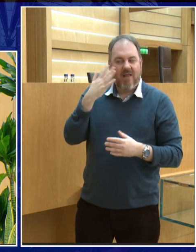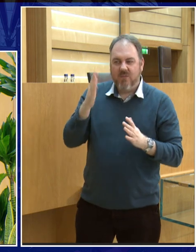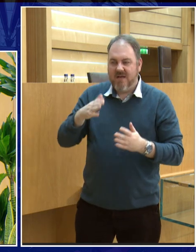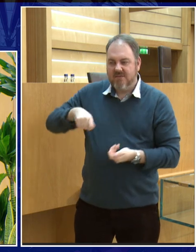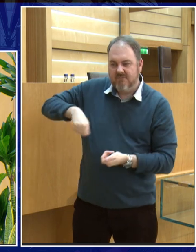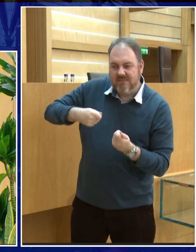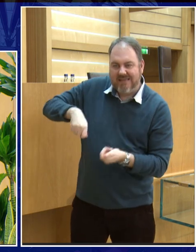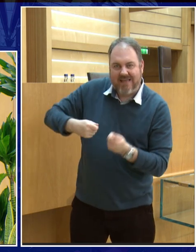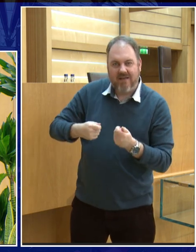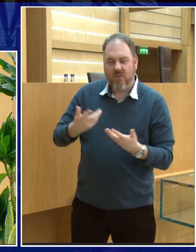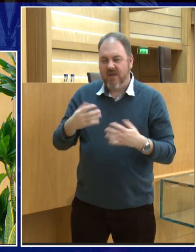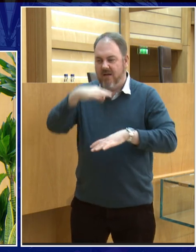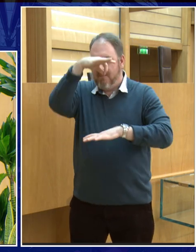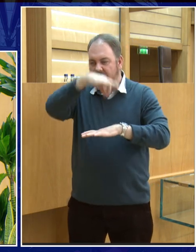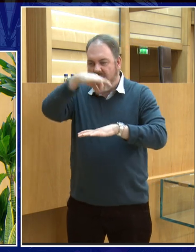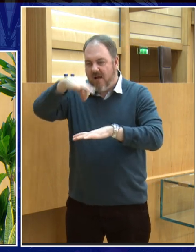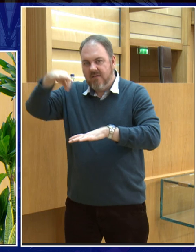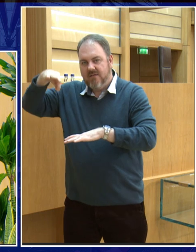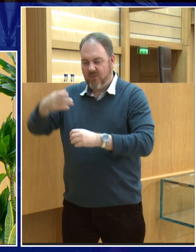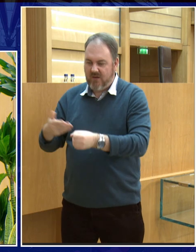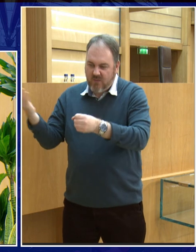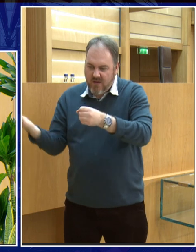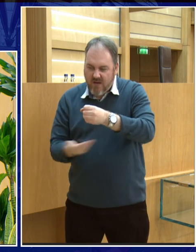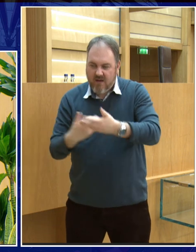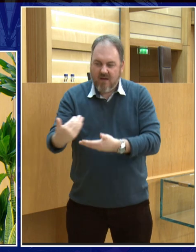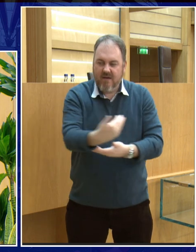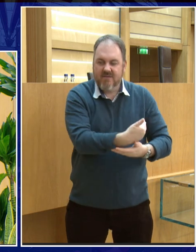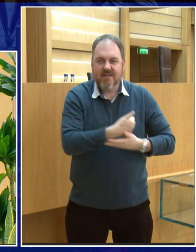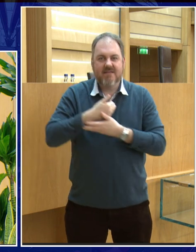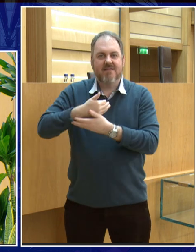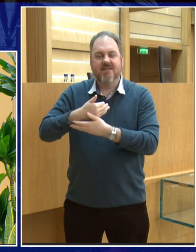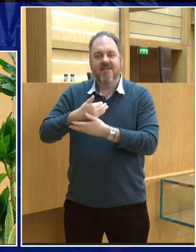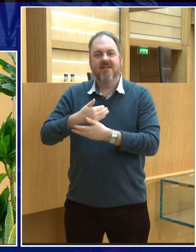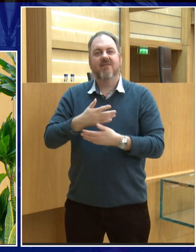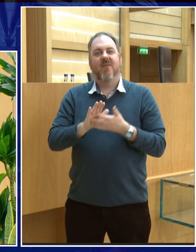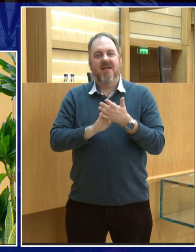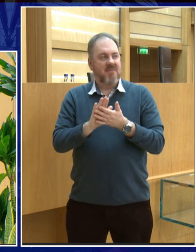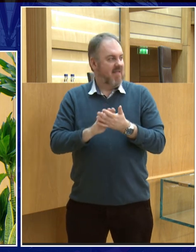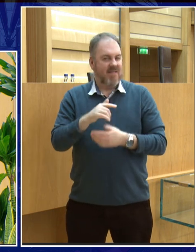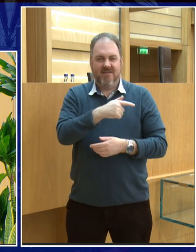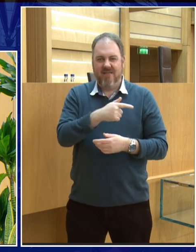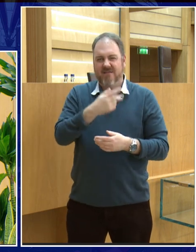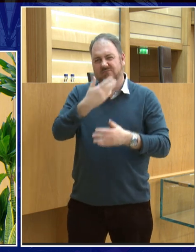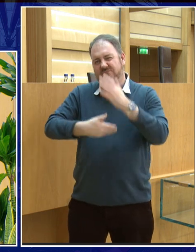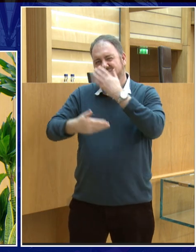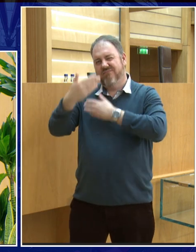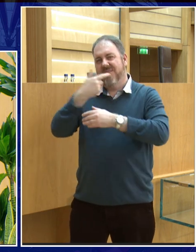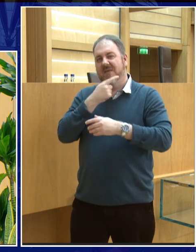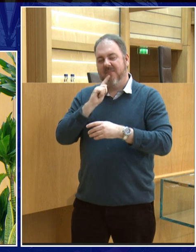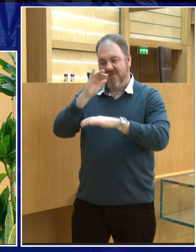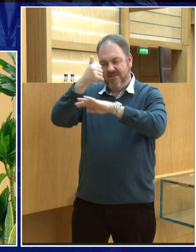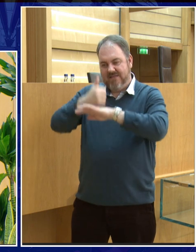things, and so I think this was sort of a moving people from sort of a hunter-gatherers to actually sort of people who were sort of settled, who stayed in one place.